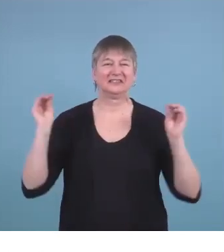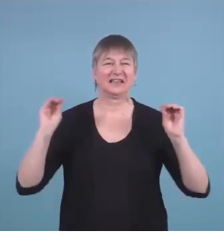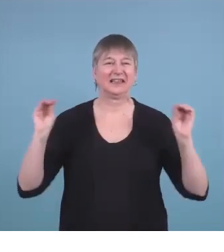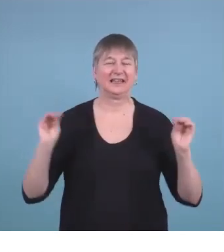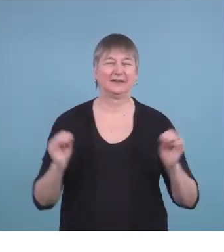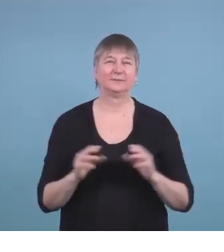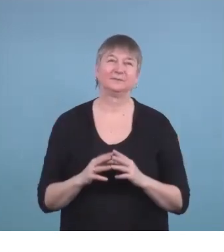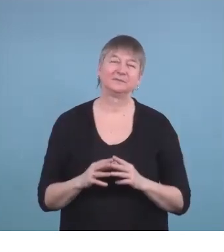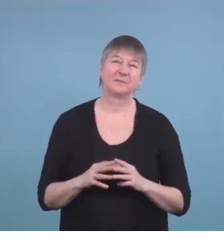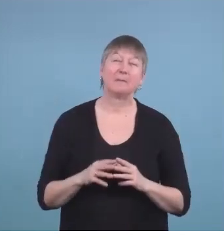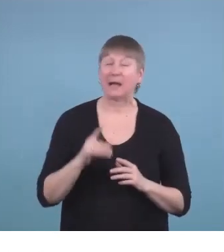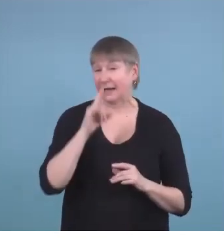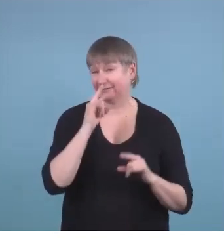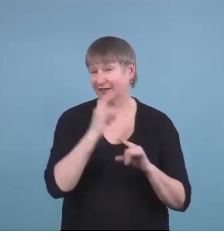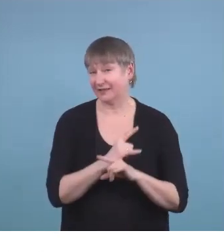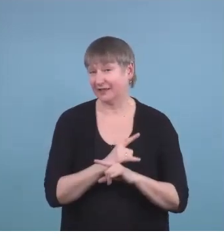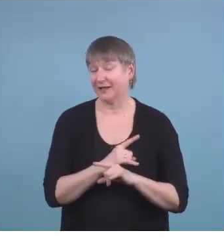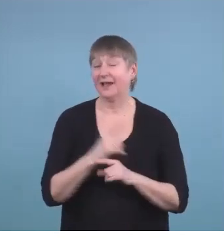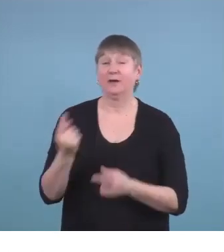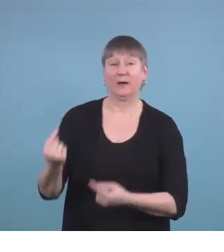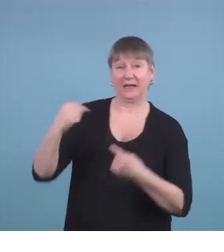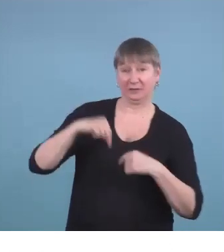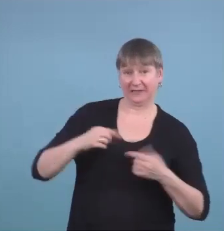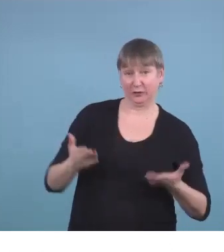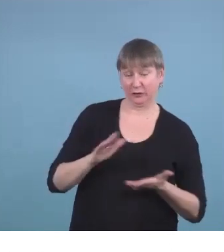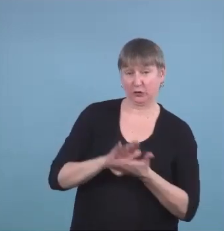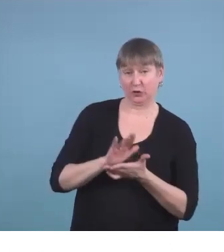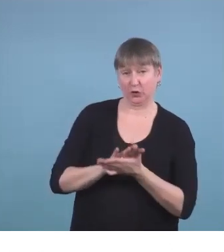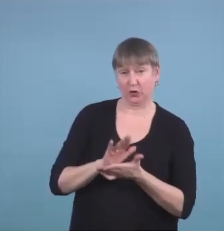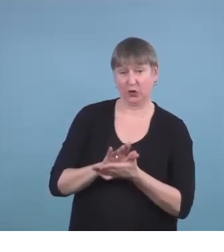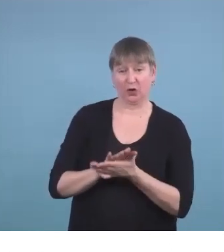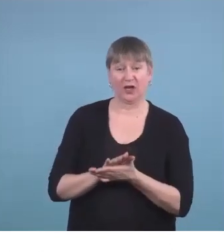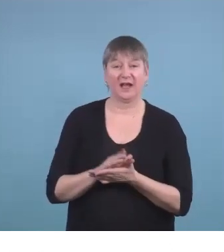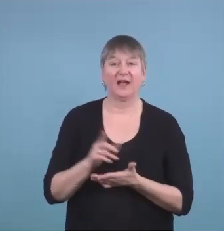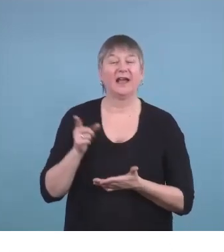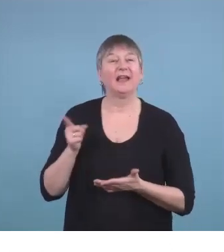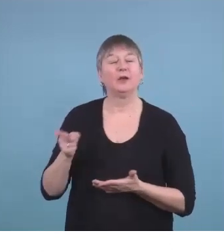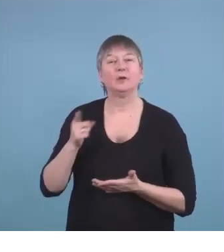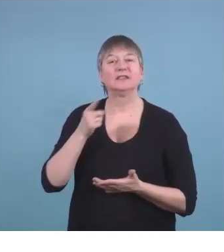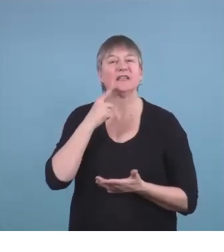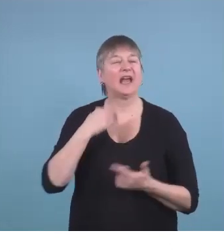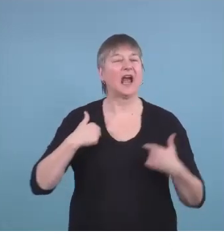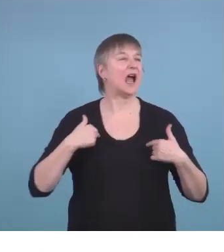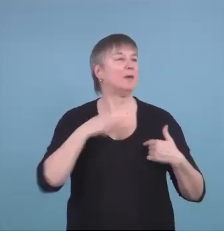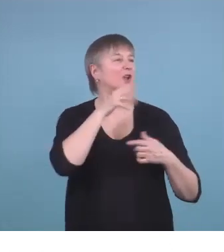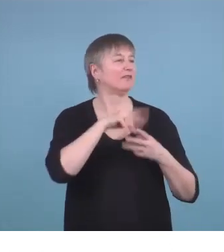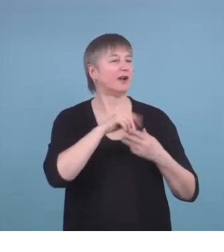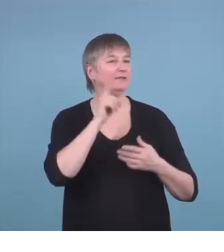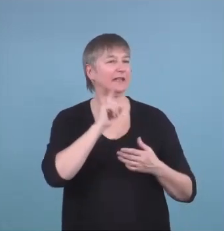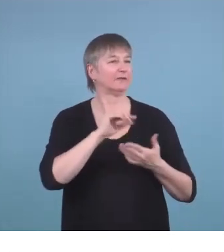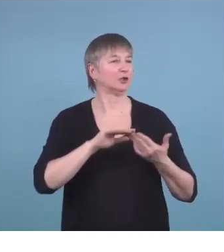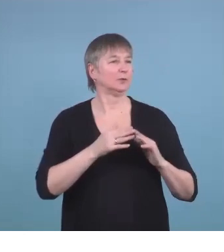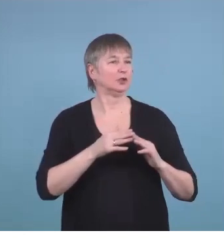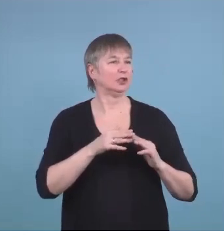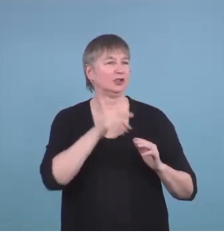it's funny when he was here at school he would have said he's not part of the deaf community, he's not part of